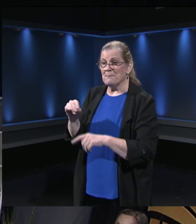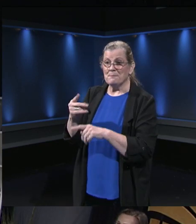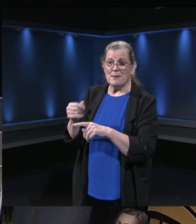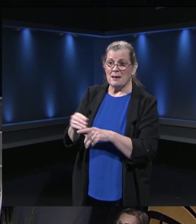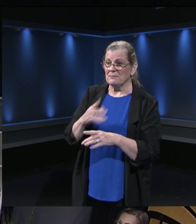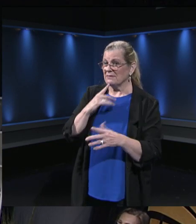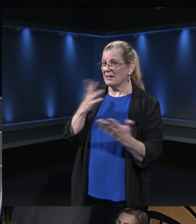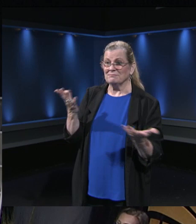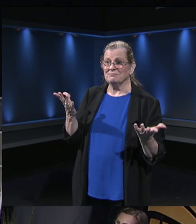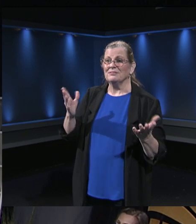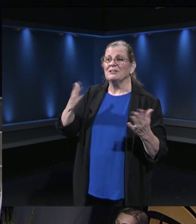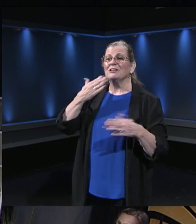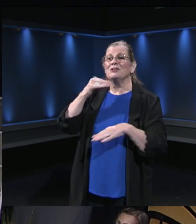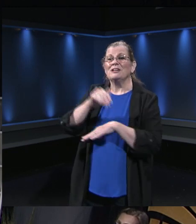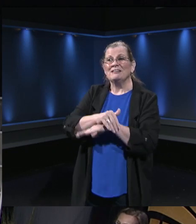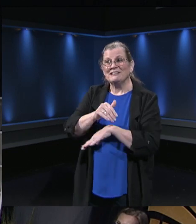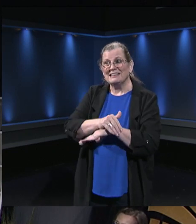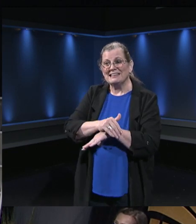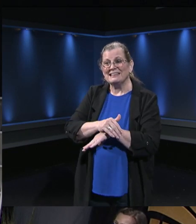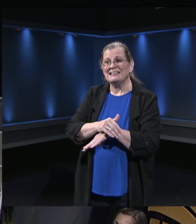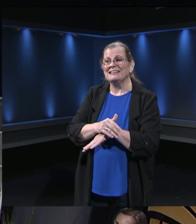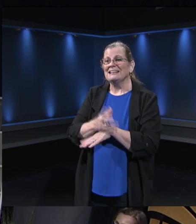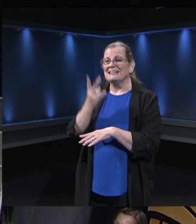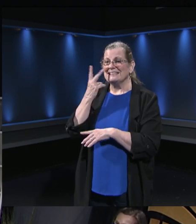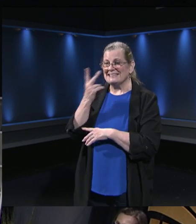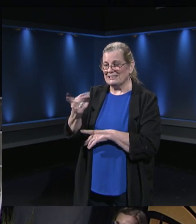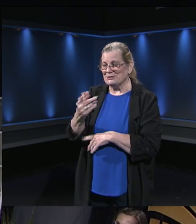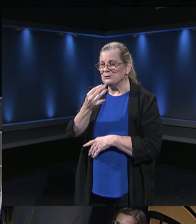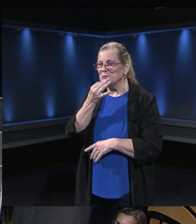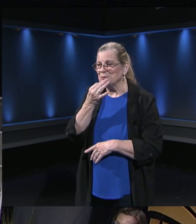a great evening and we'll see you again soon.